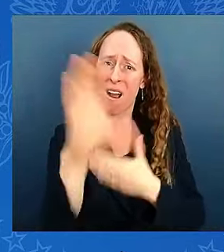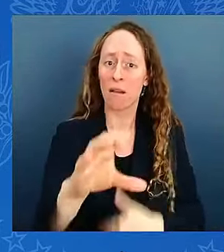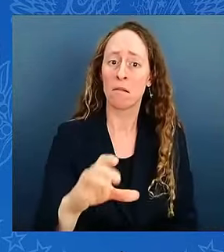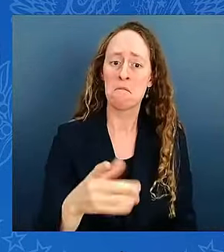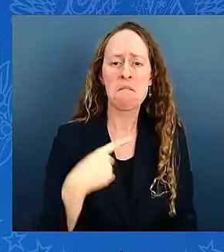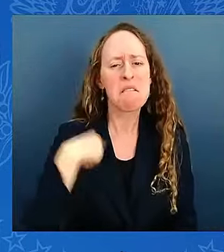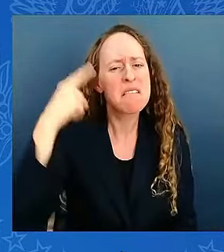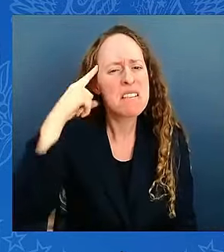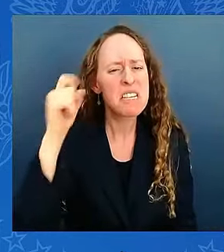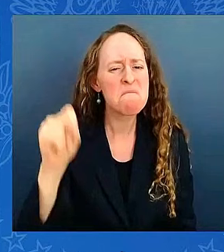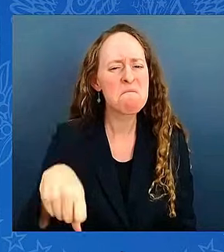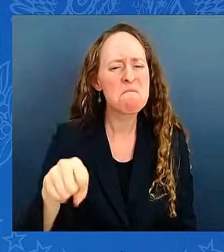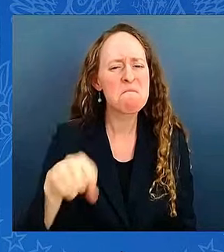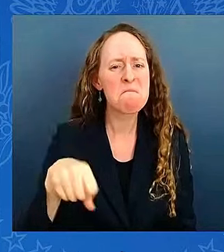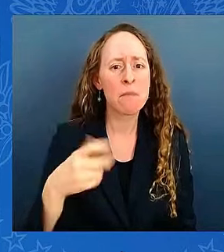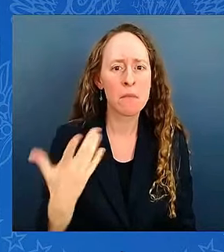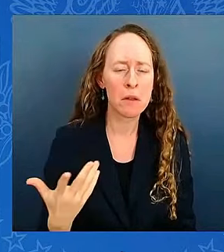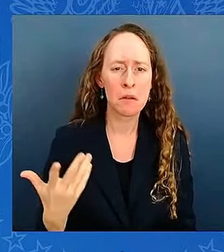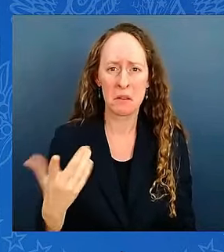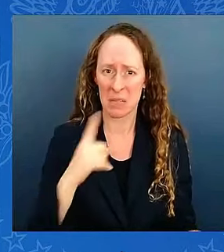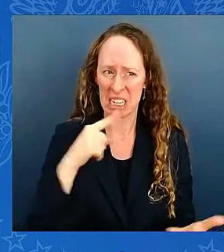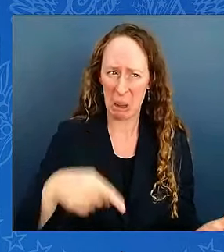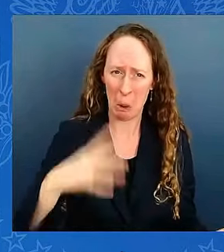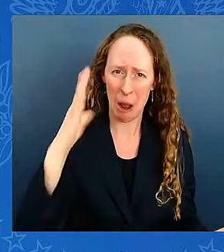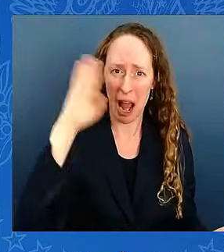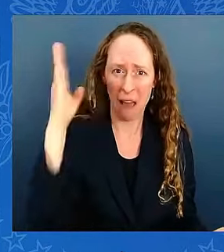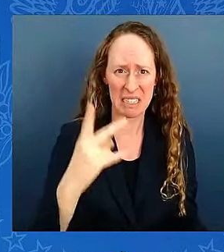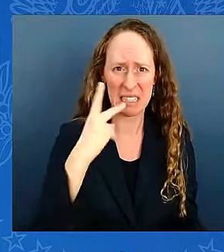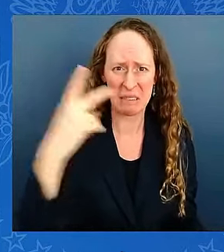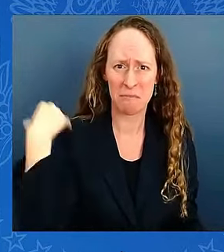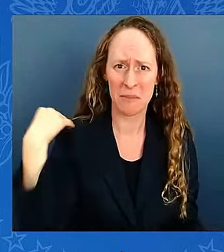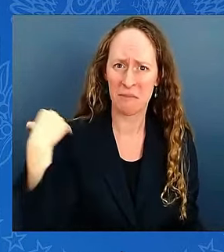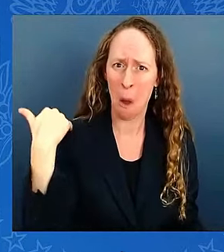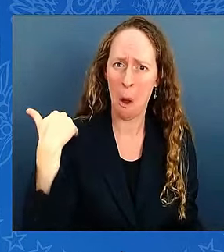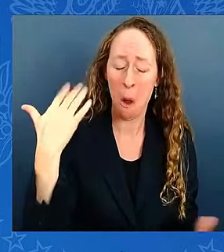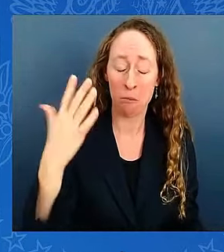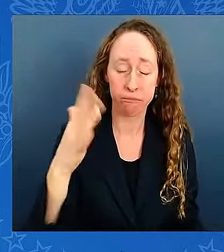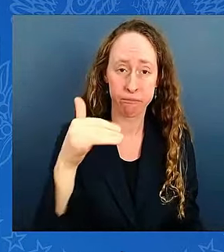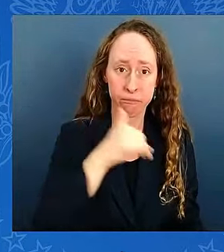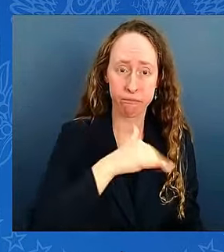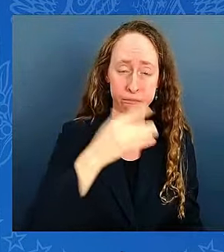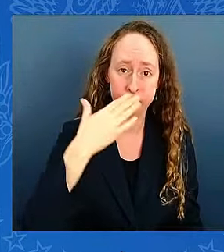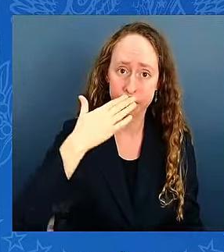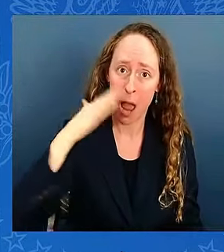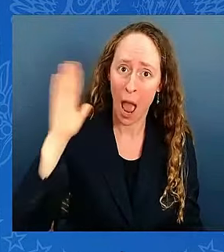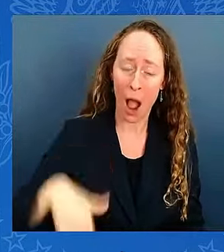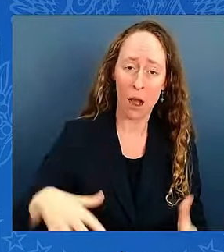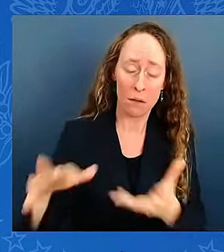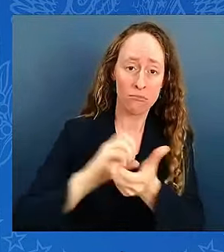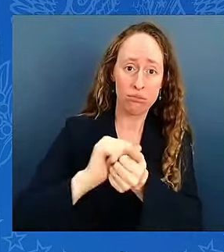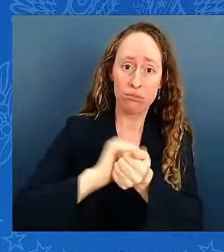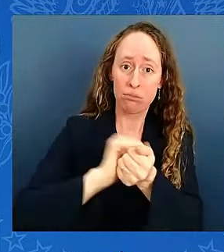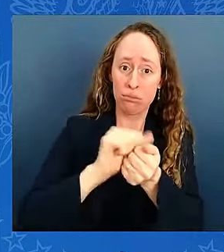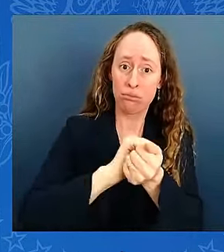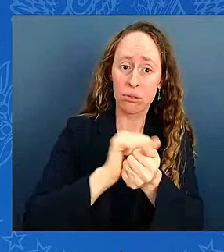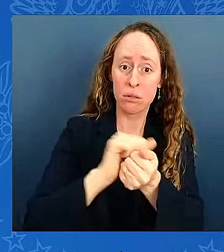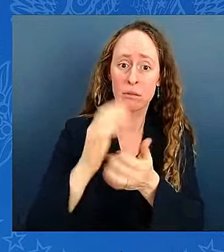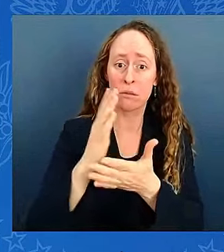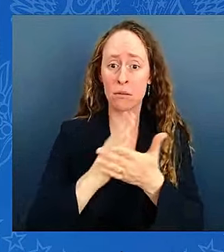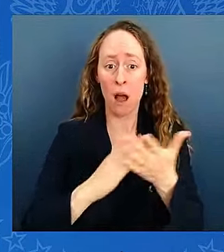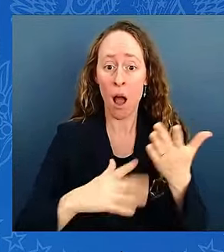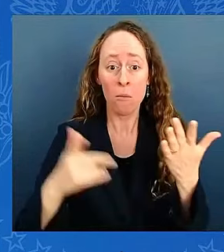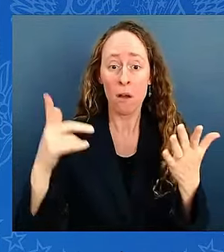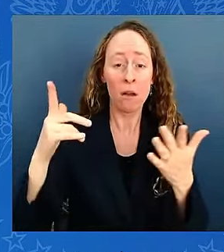storm it's devastating they've not seen anything like this before and some of our back-to-back three storms in a row so it's